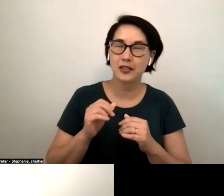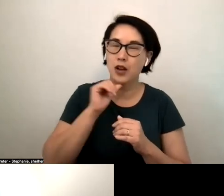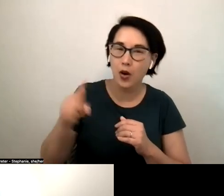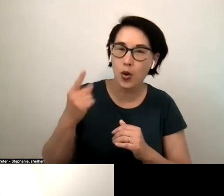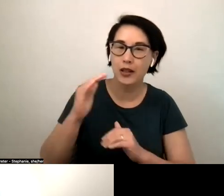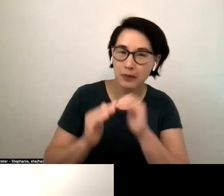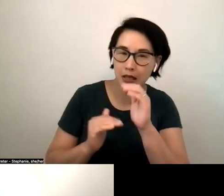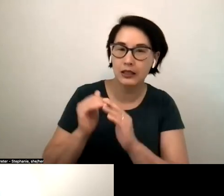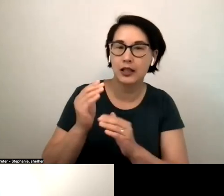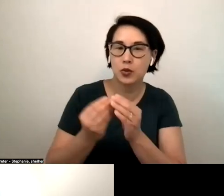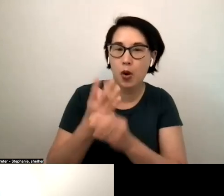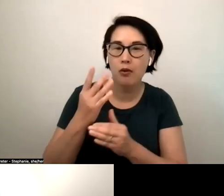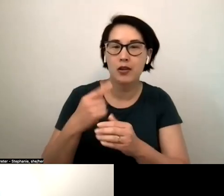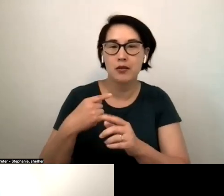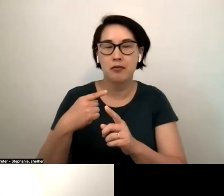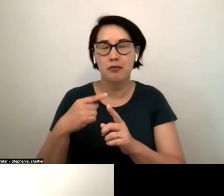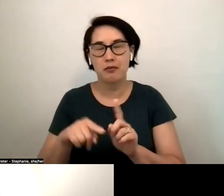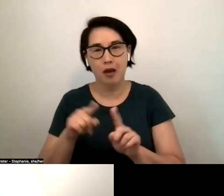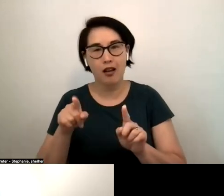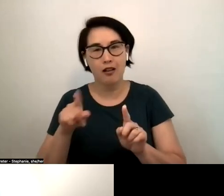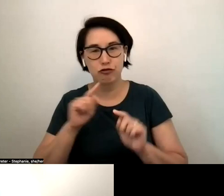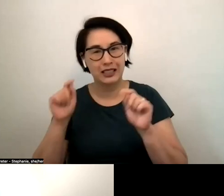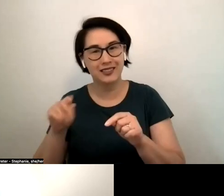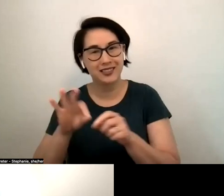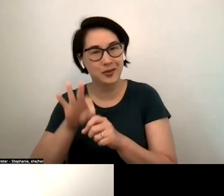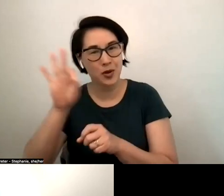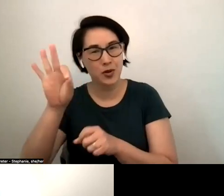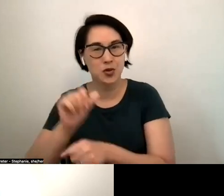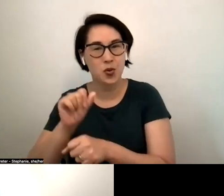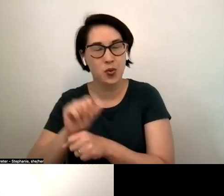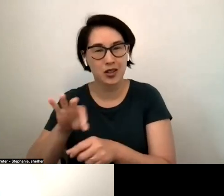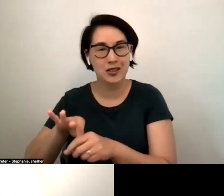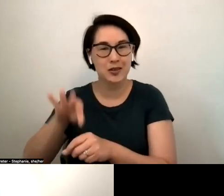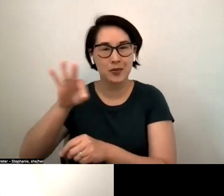spiritual um work and spiritual simulation uh